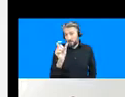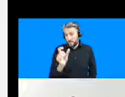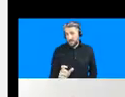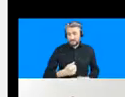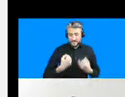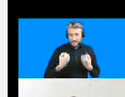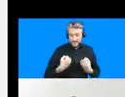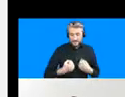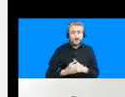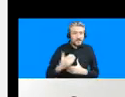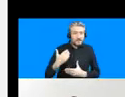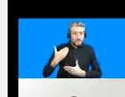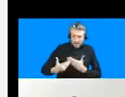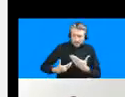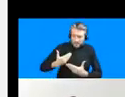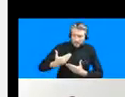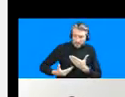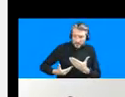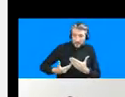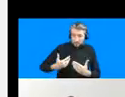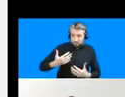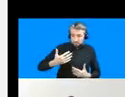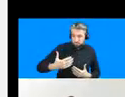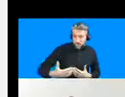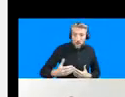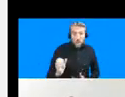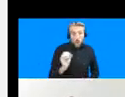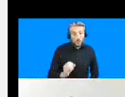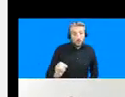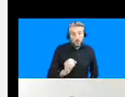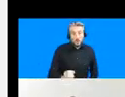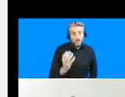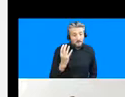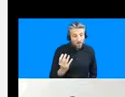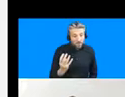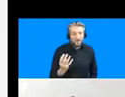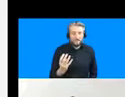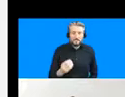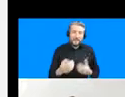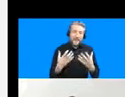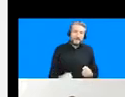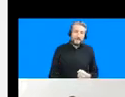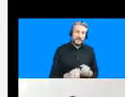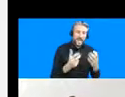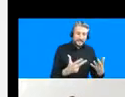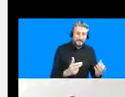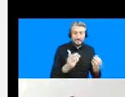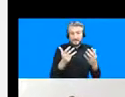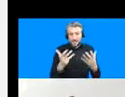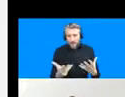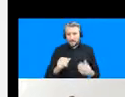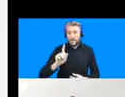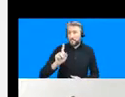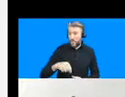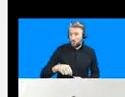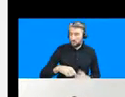begins to to grow and by october 4th we have around 89 000 cases uh although it might be a lot more than that this is essentially what